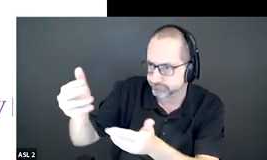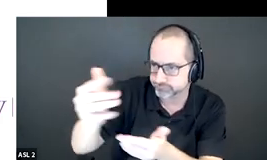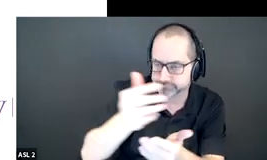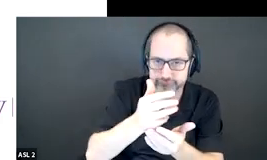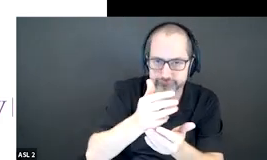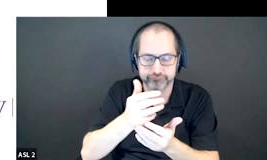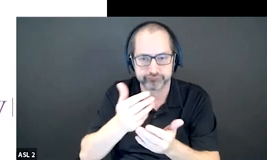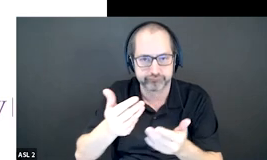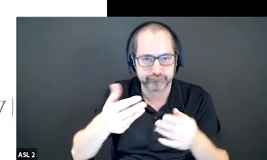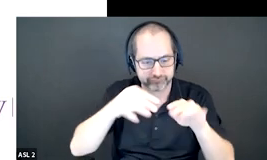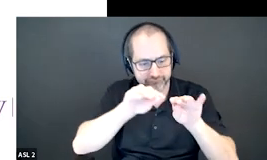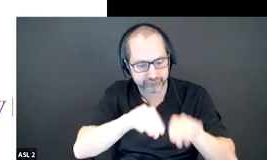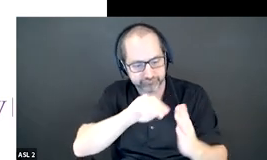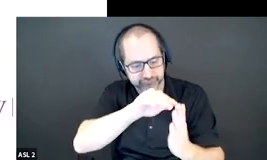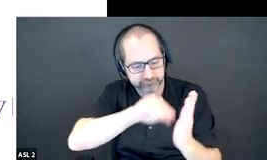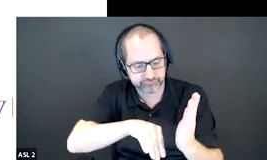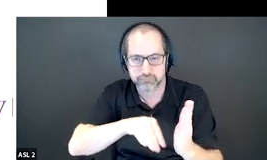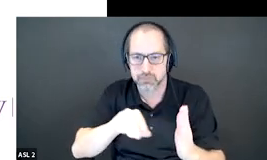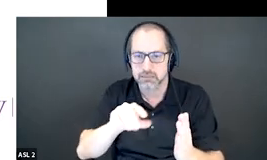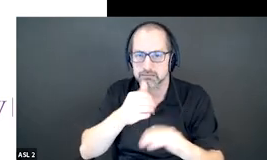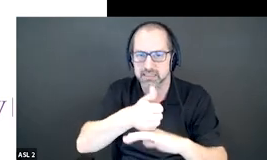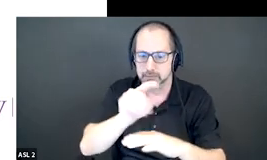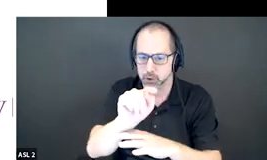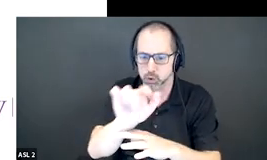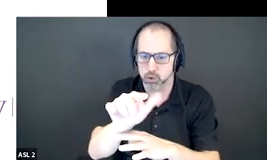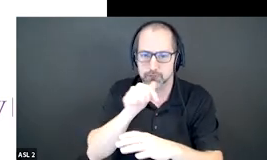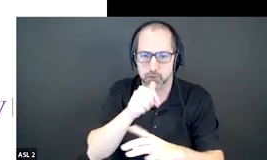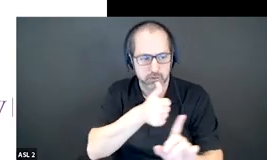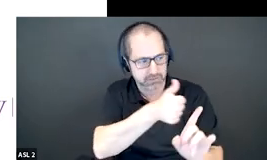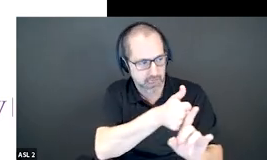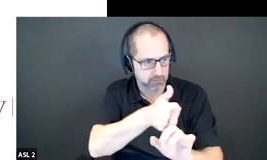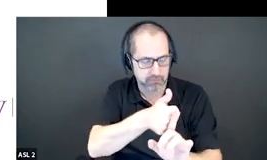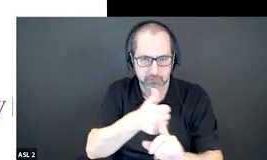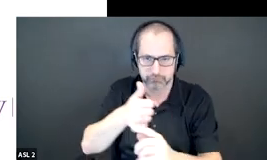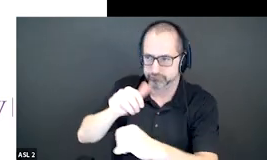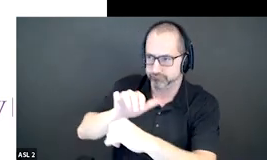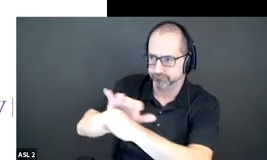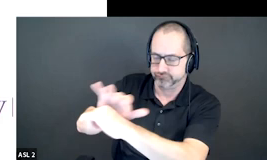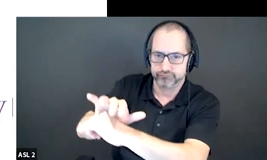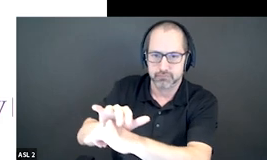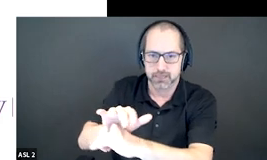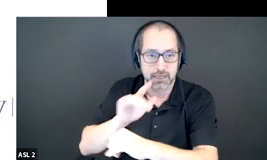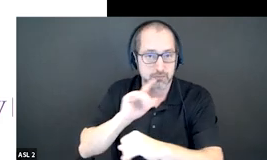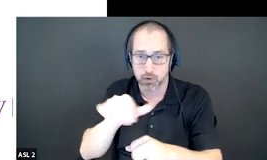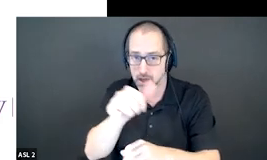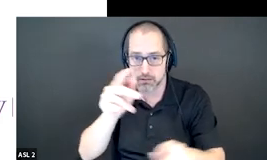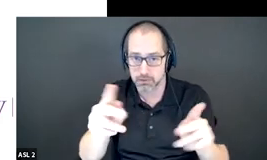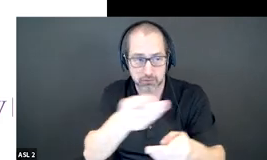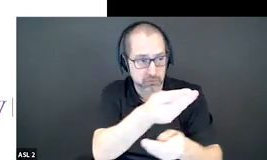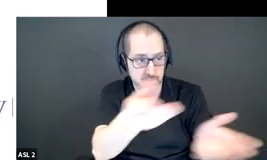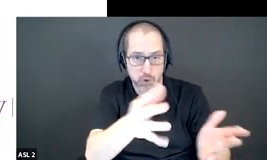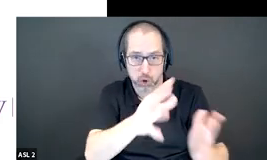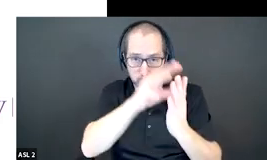in the form of a self-advocacy tool so that we could help others gain this knowledge and share and learn from it